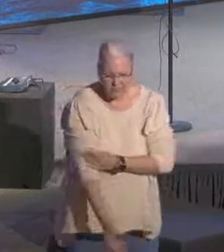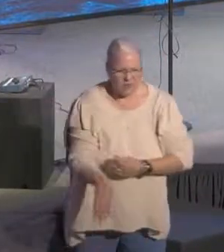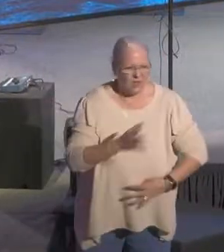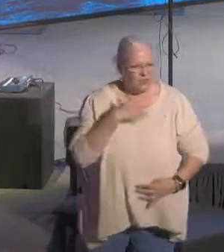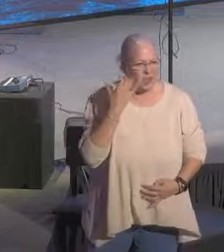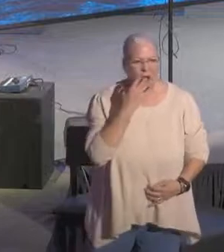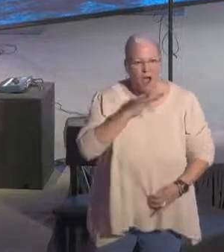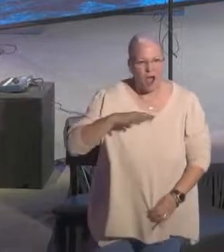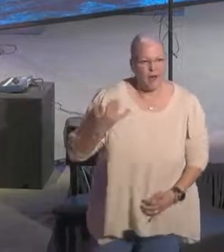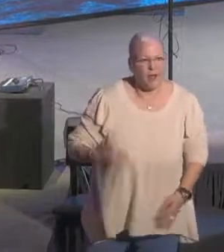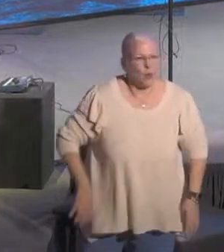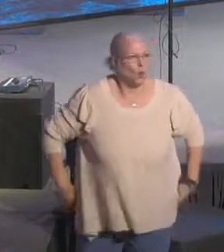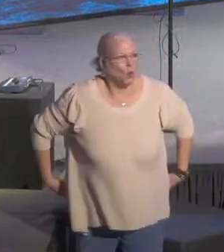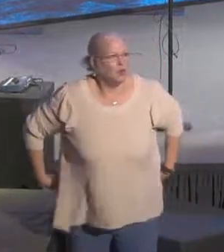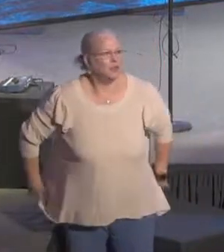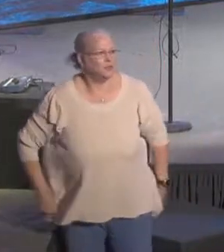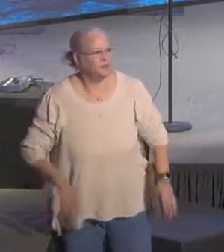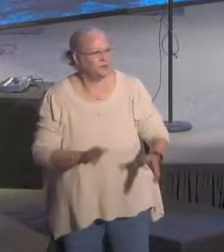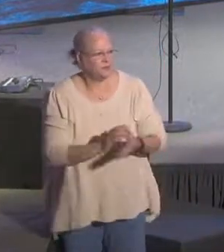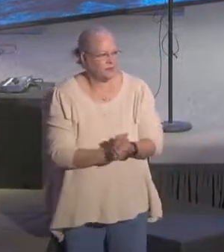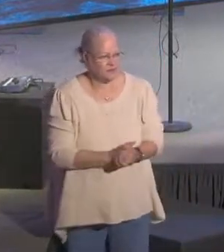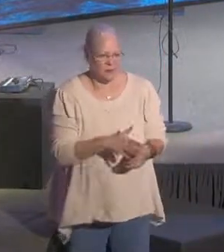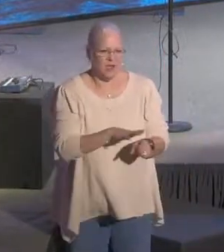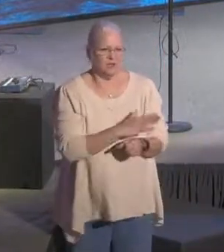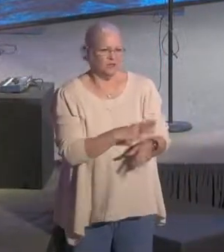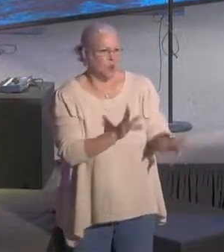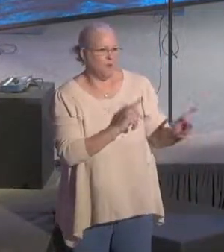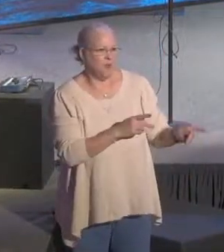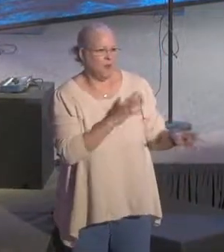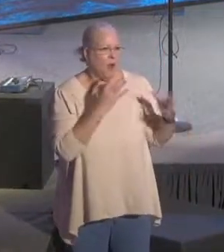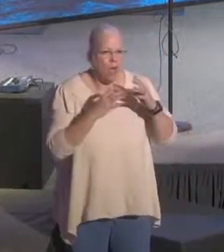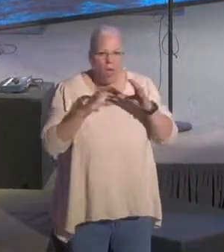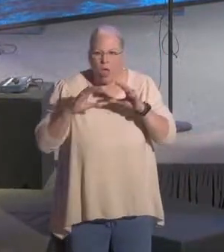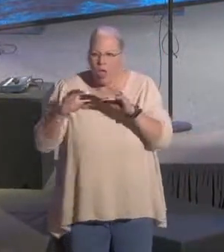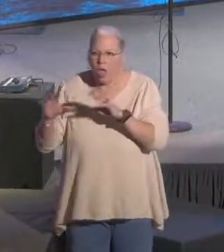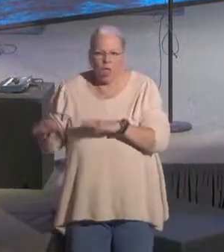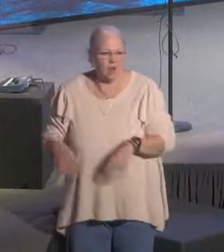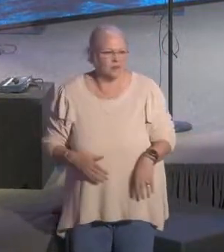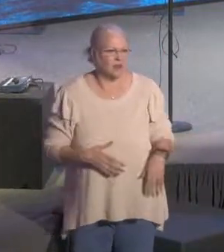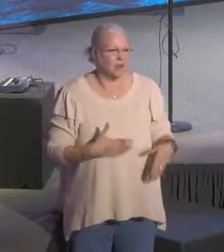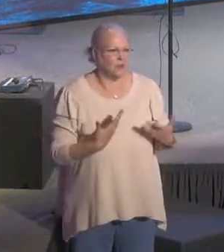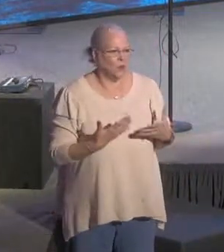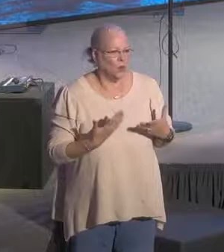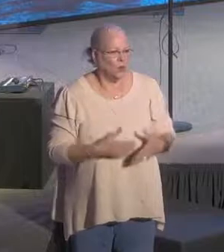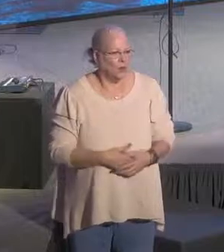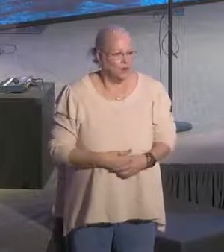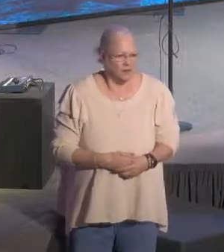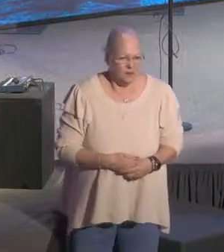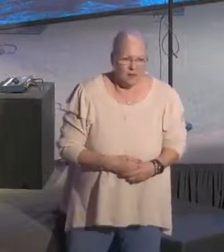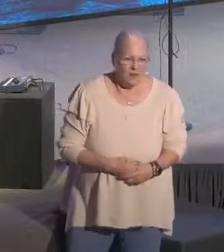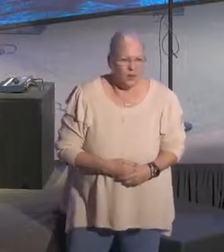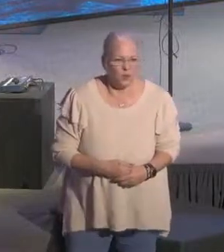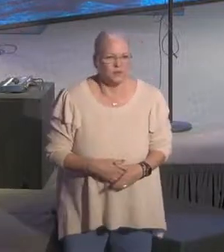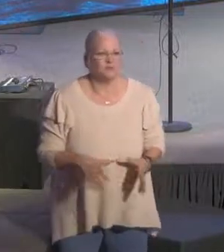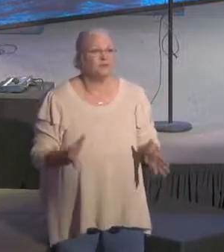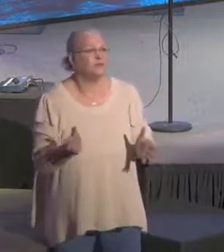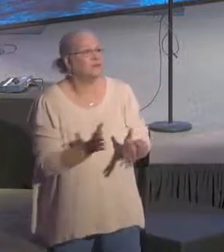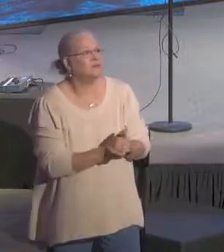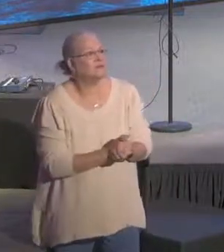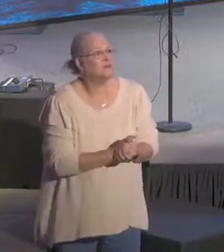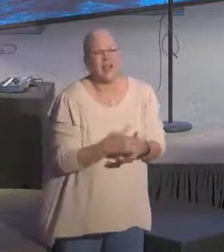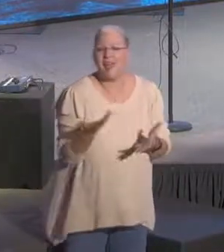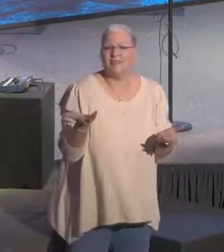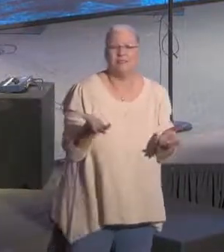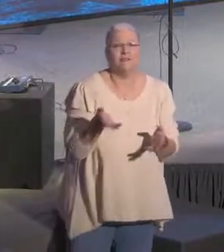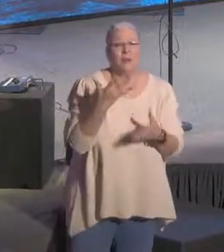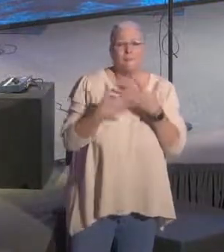What a day in the house of the Lord. We could just quit right there. After, thank you, Jesus, for the blood applied. Man, that's enough for the service